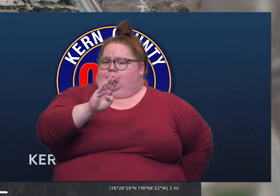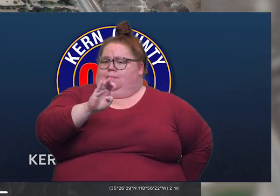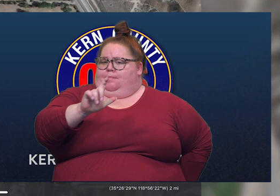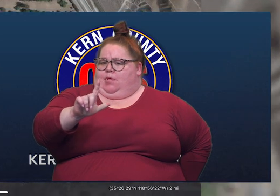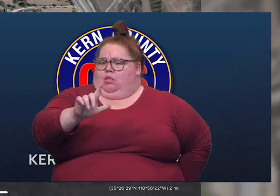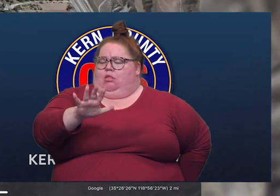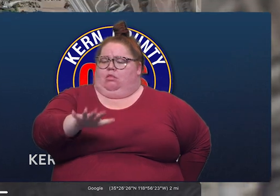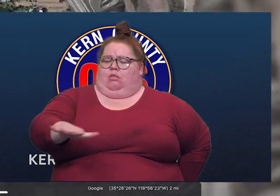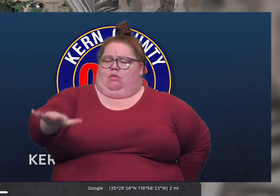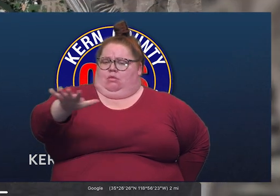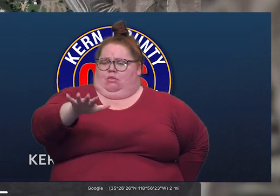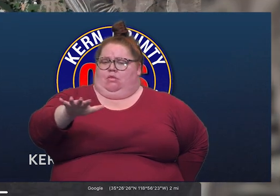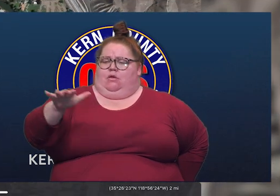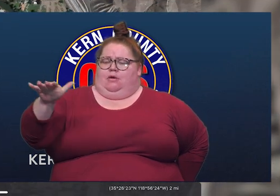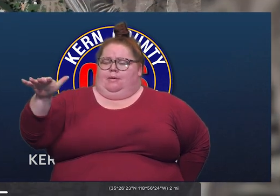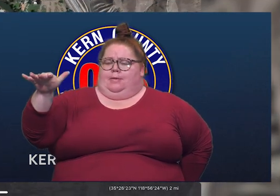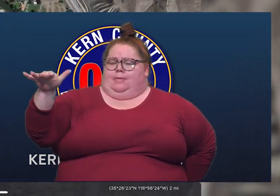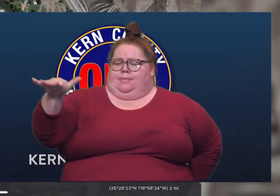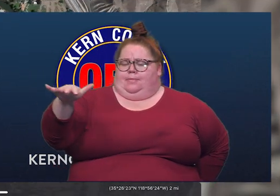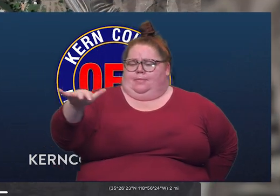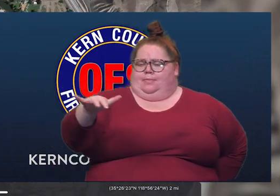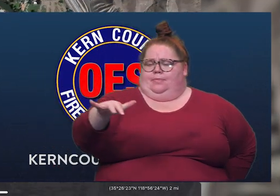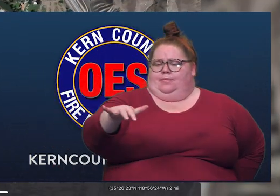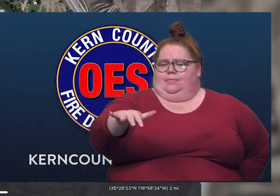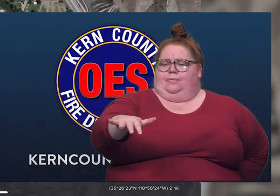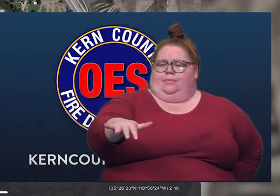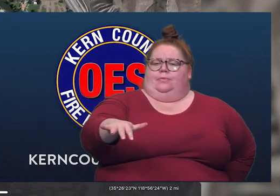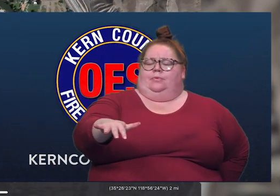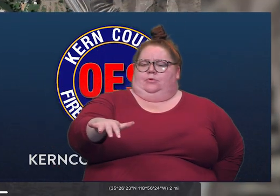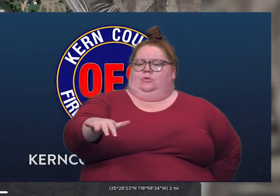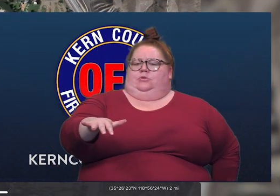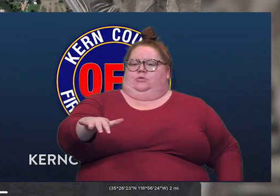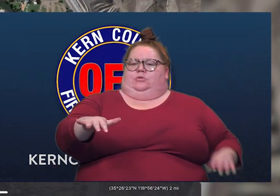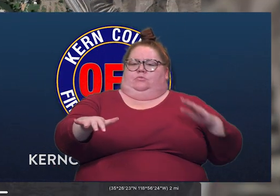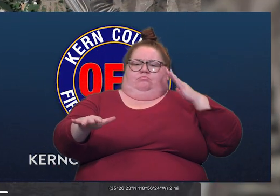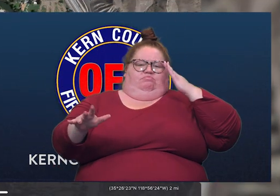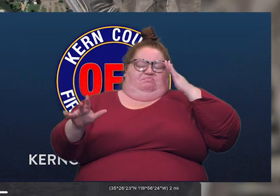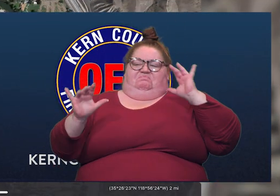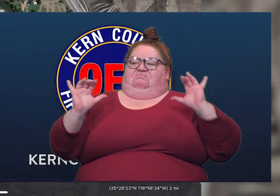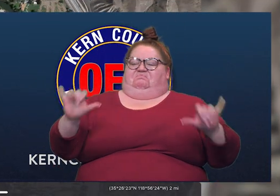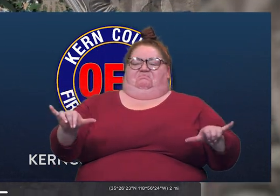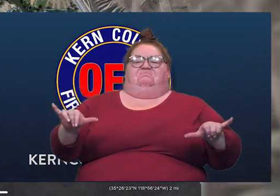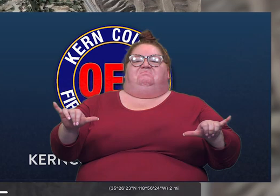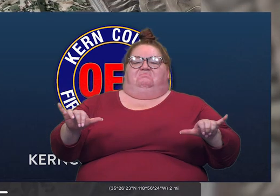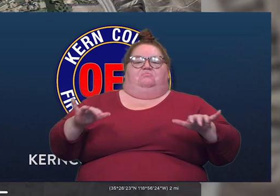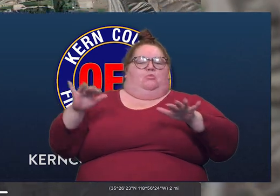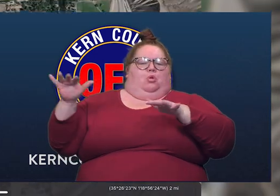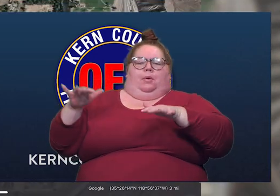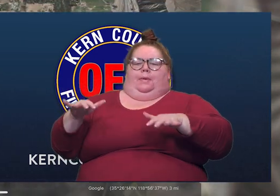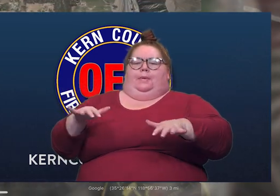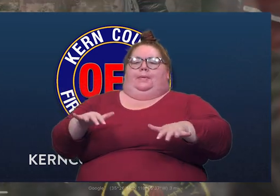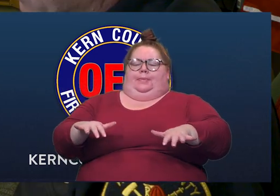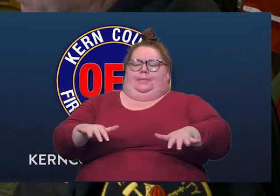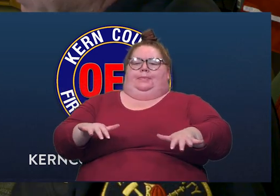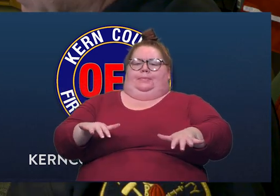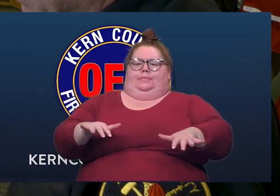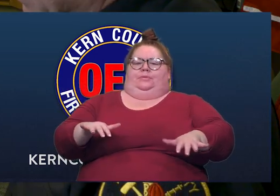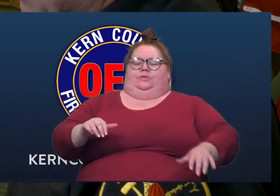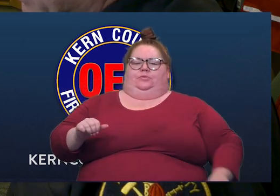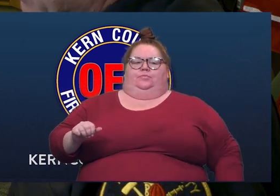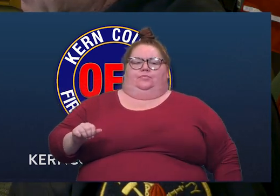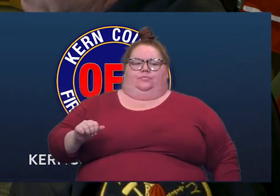river bends through this area. So we'll see that same flow coming through this area. And so